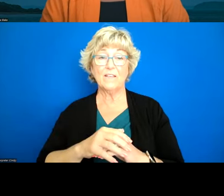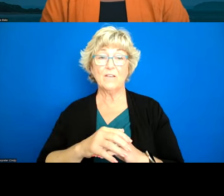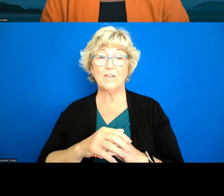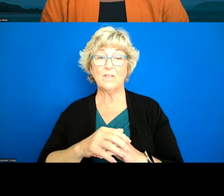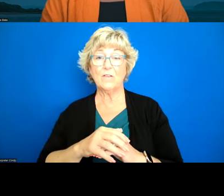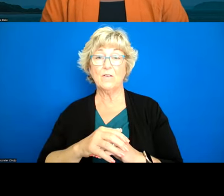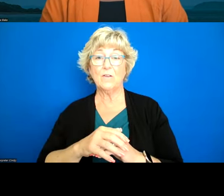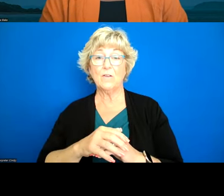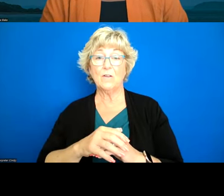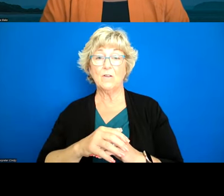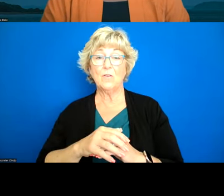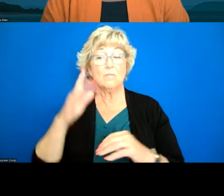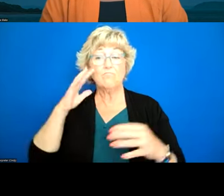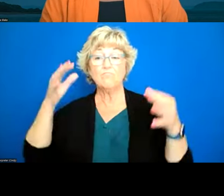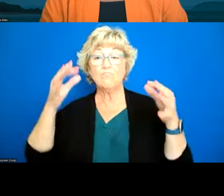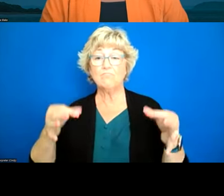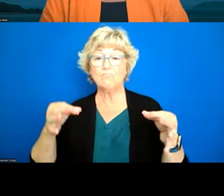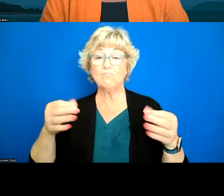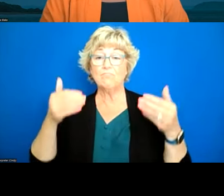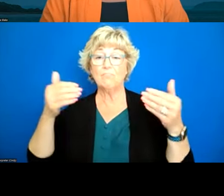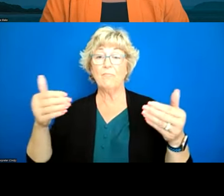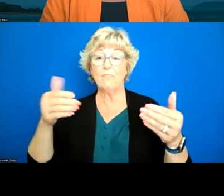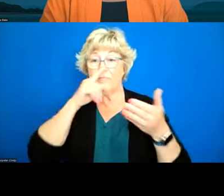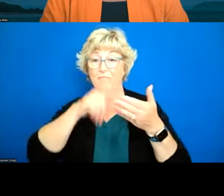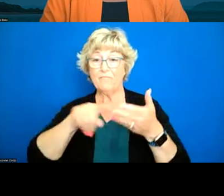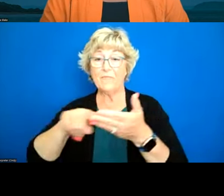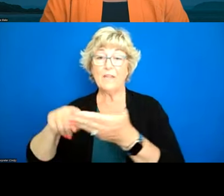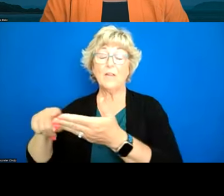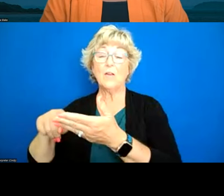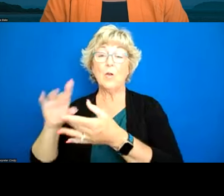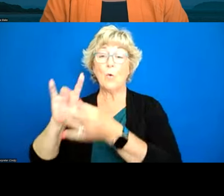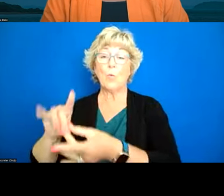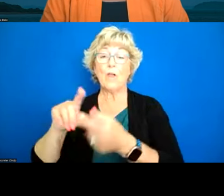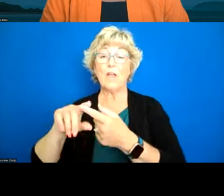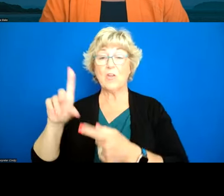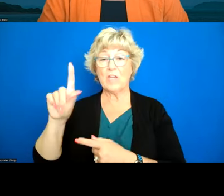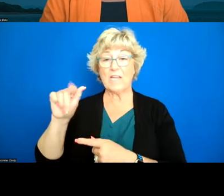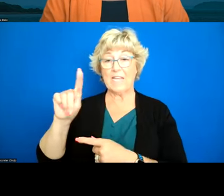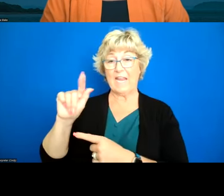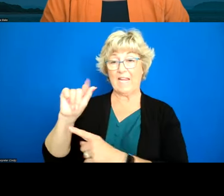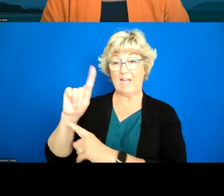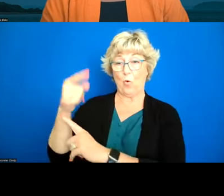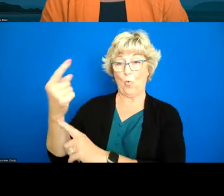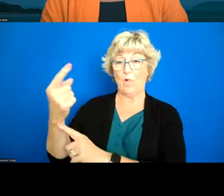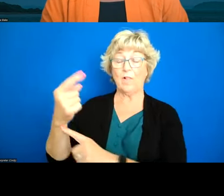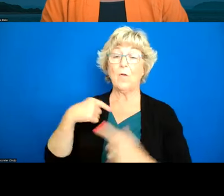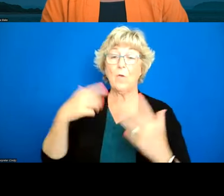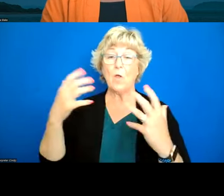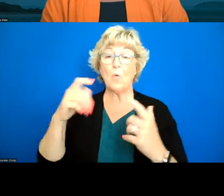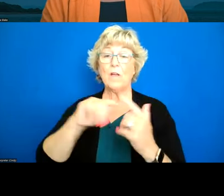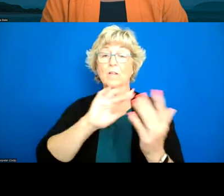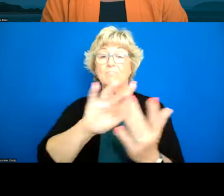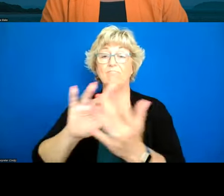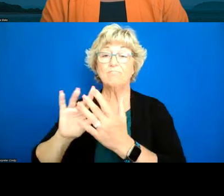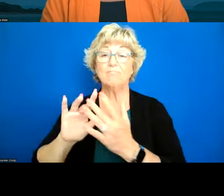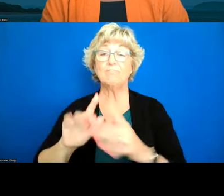we just got it decided to go through and do discovery process but as it relates to data specifically right so we wanted to reach out to